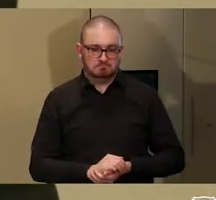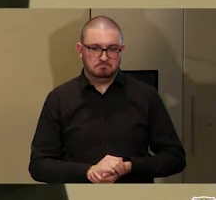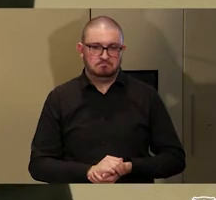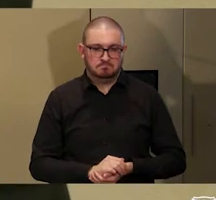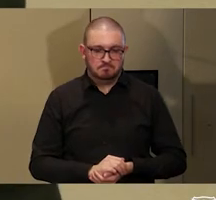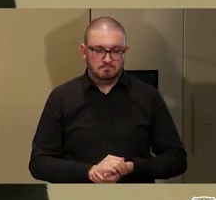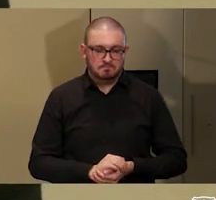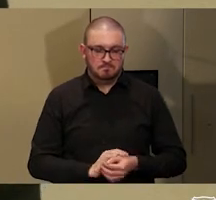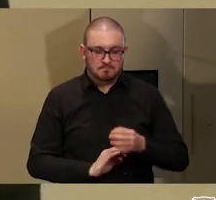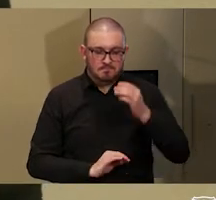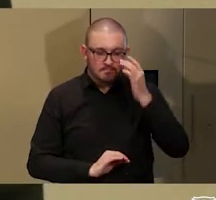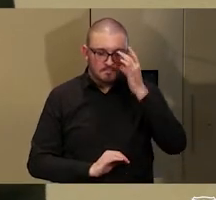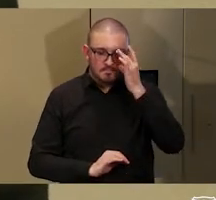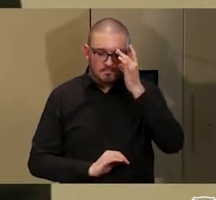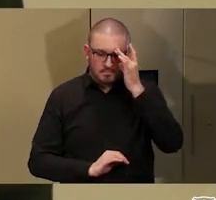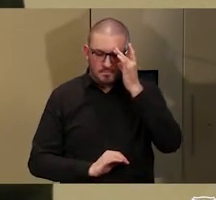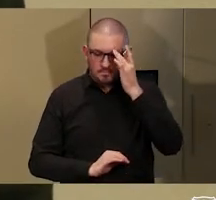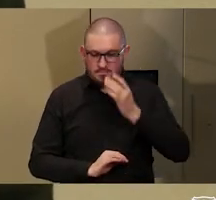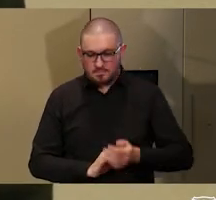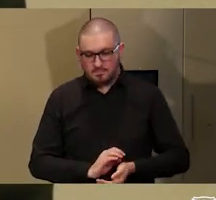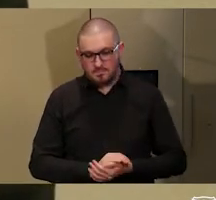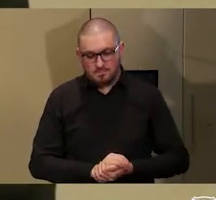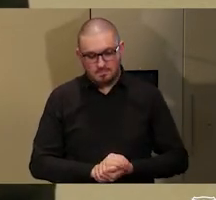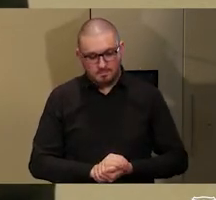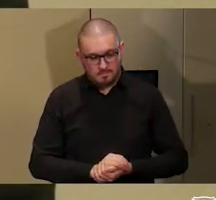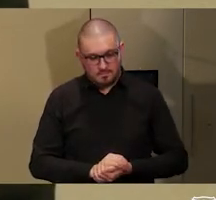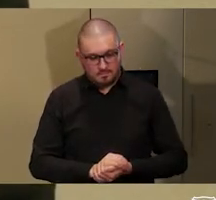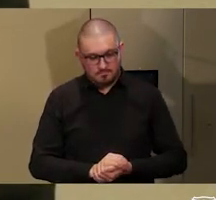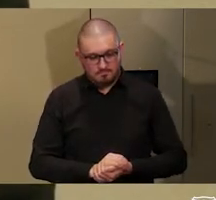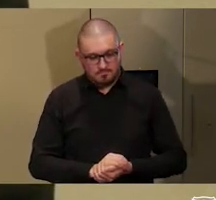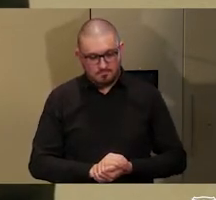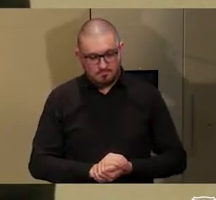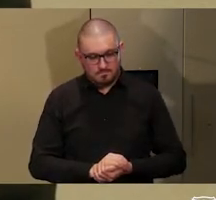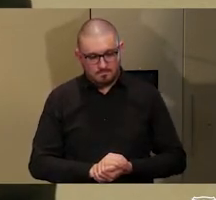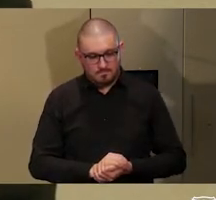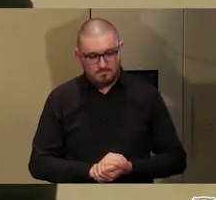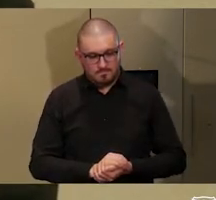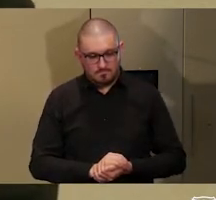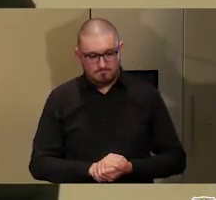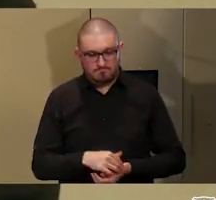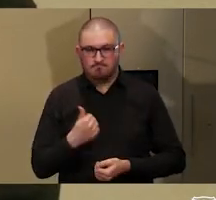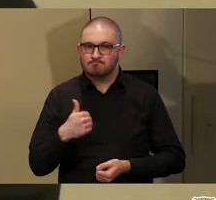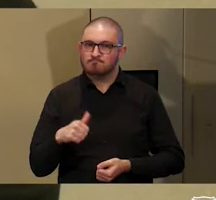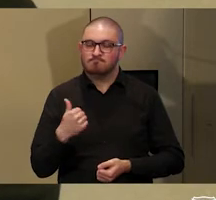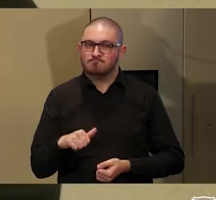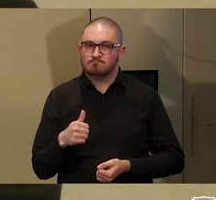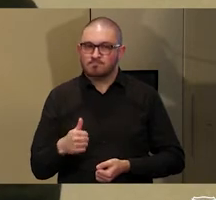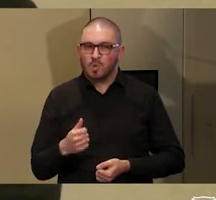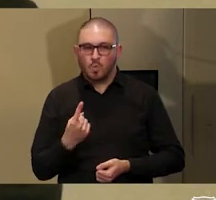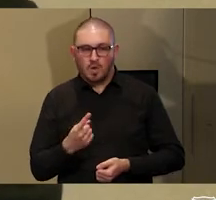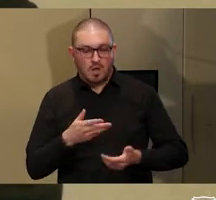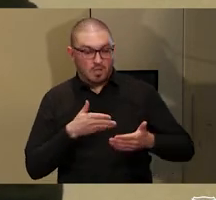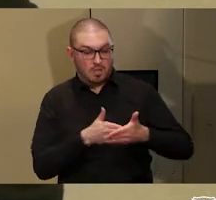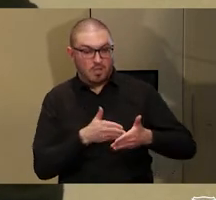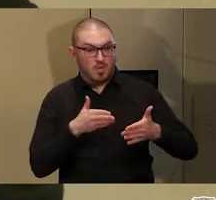And it seems to me that one of the blockages for valuing Indigenous